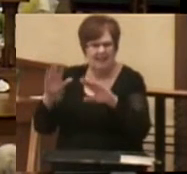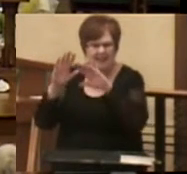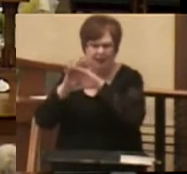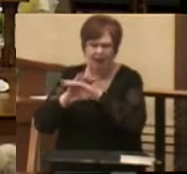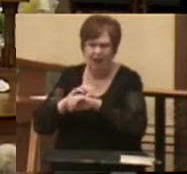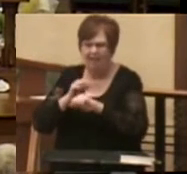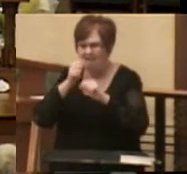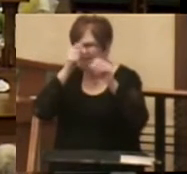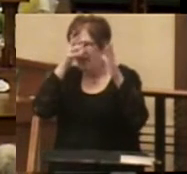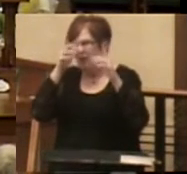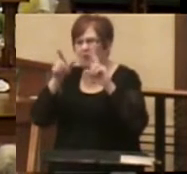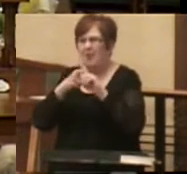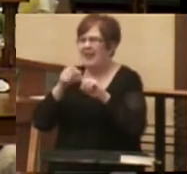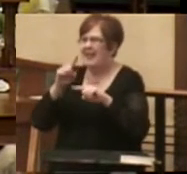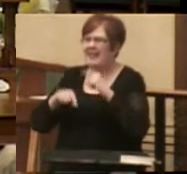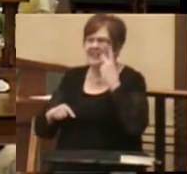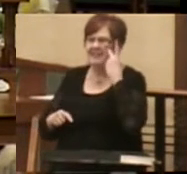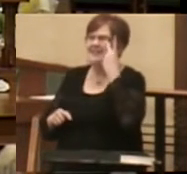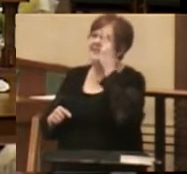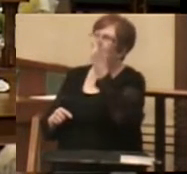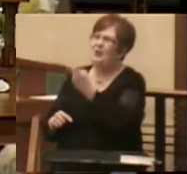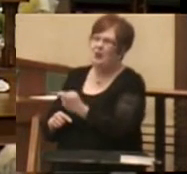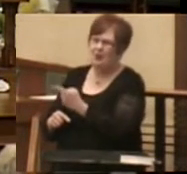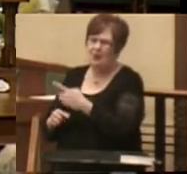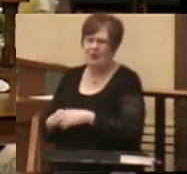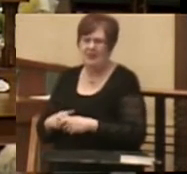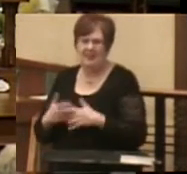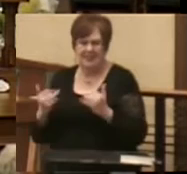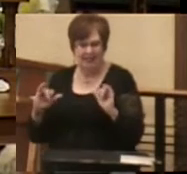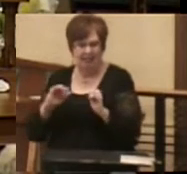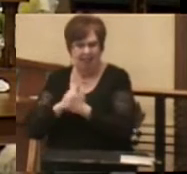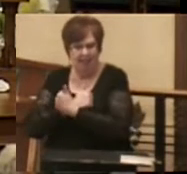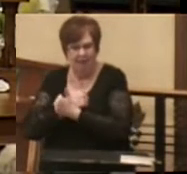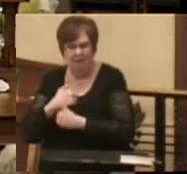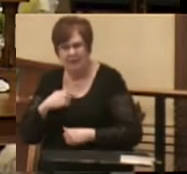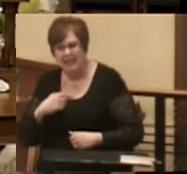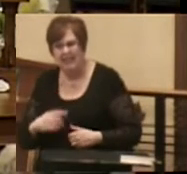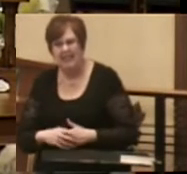Father, even when I can't see you, do you love me?